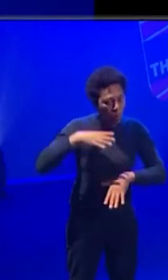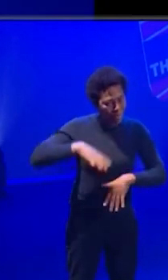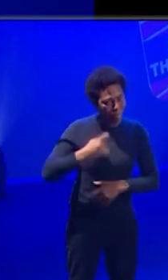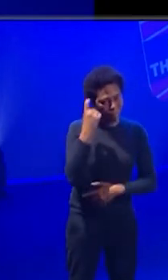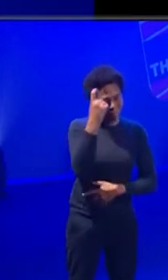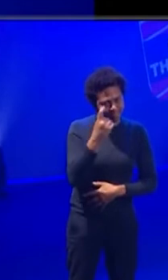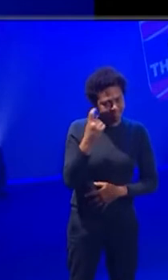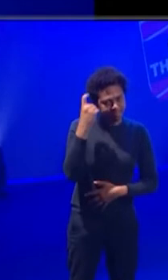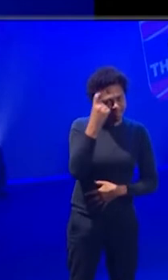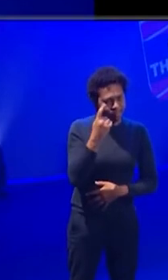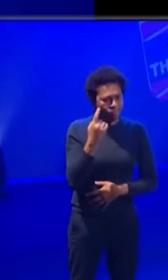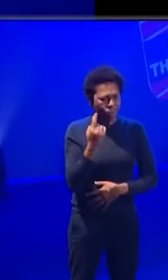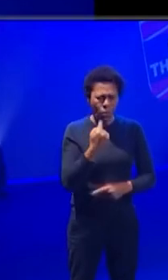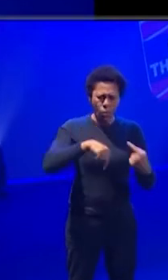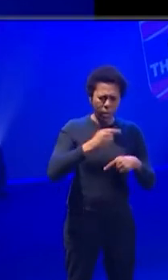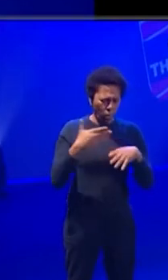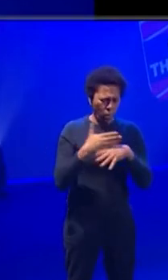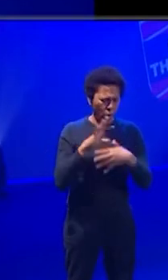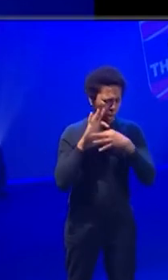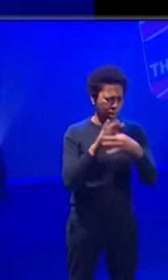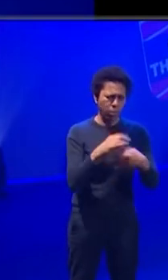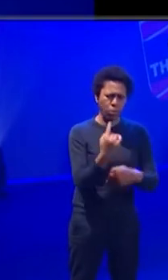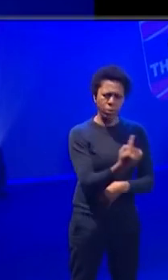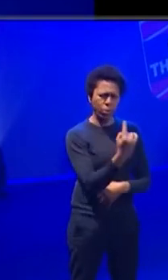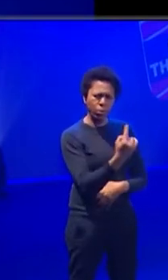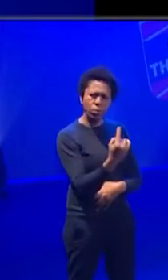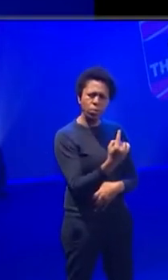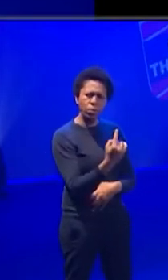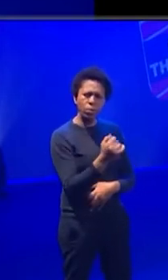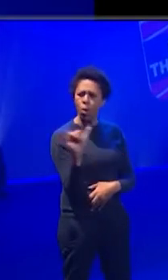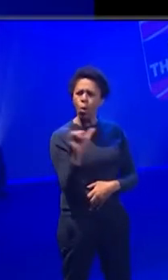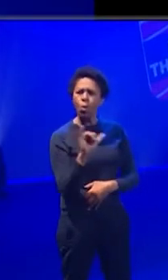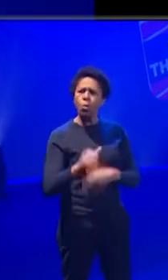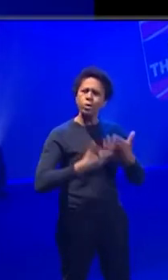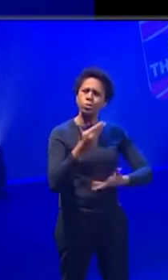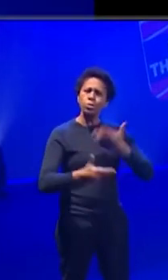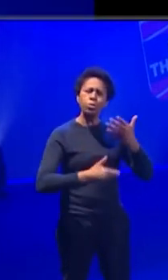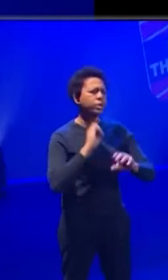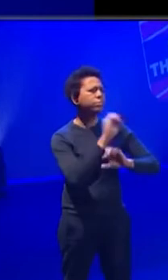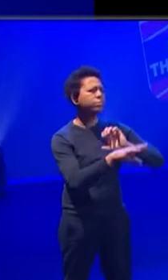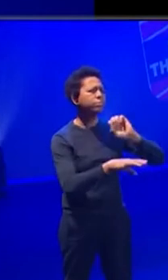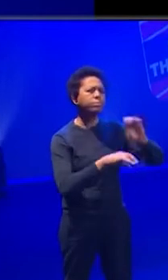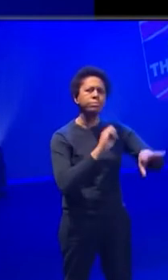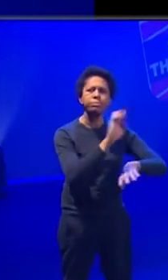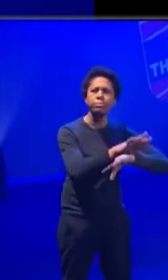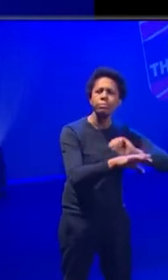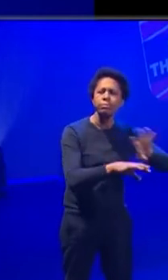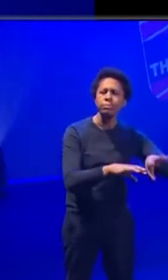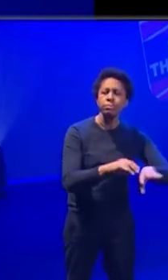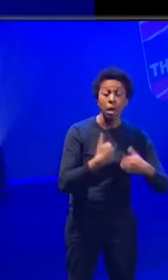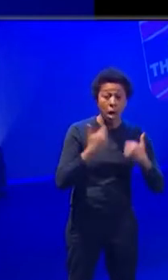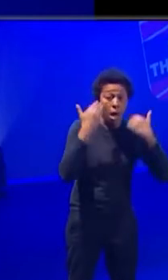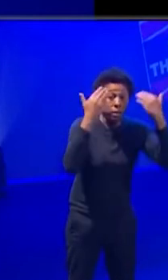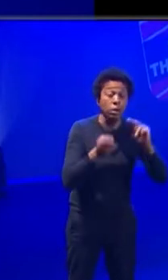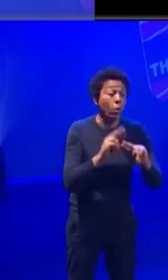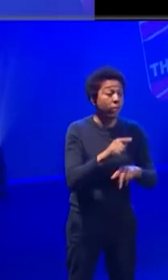who we're working with and the stories that we're telling at every moment of planning. So even if we just, I don't know if anyone is